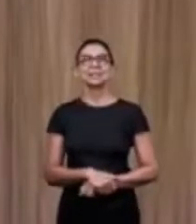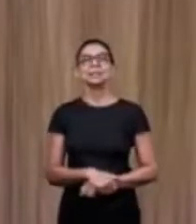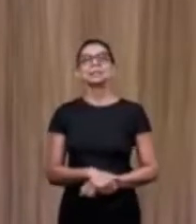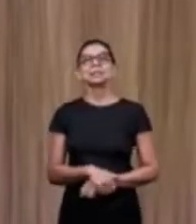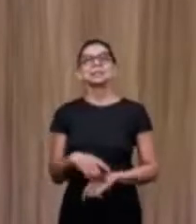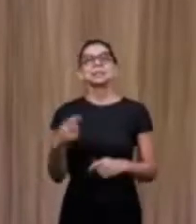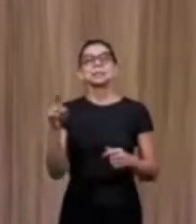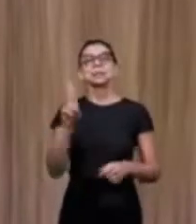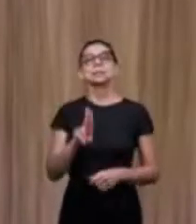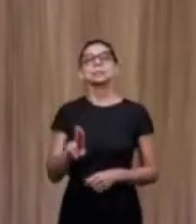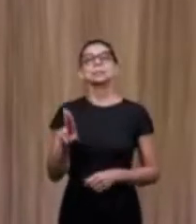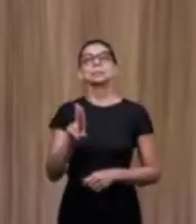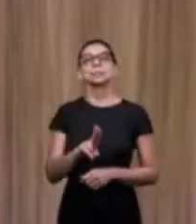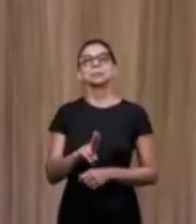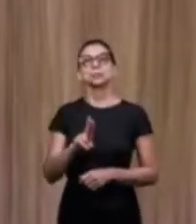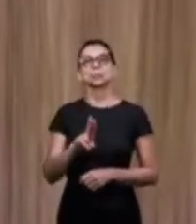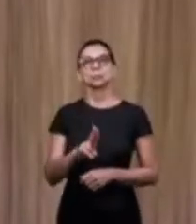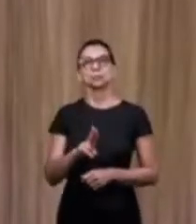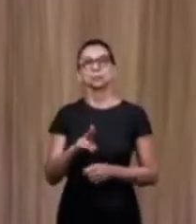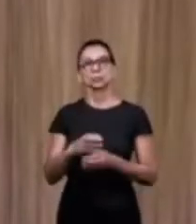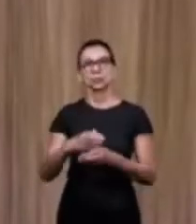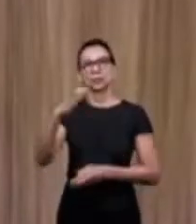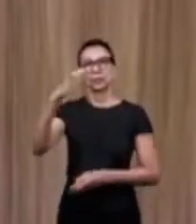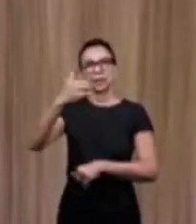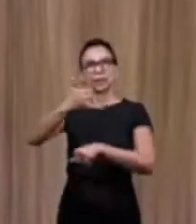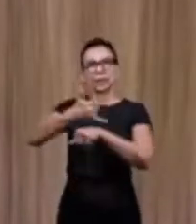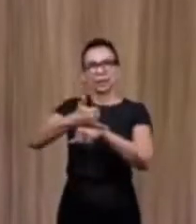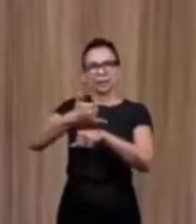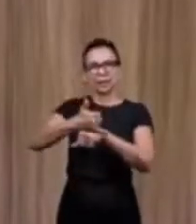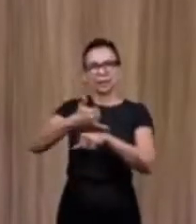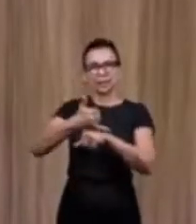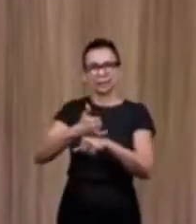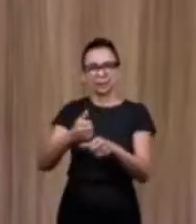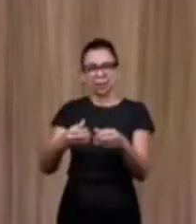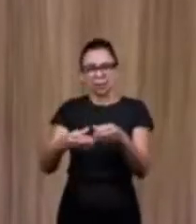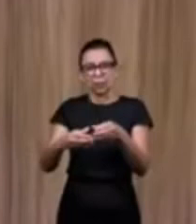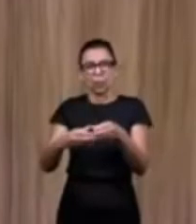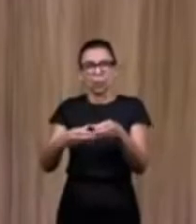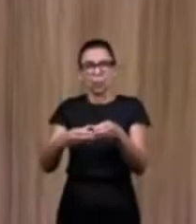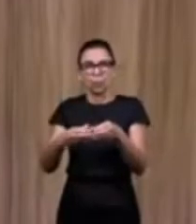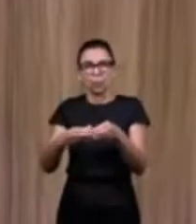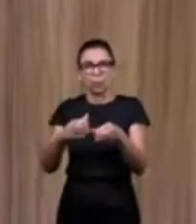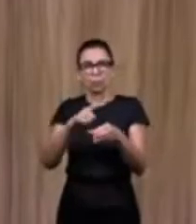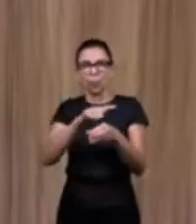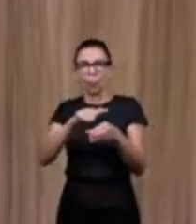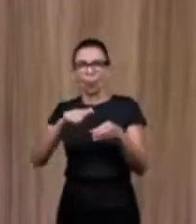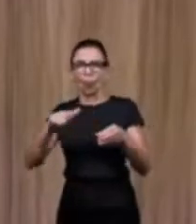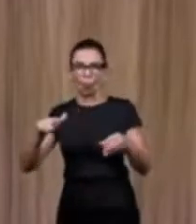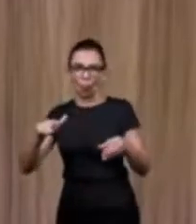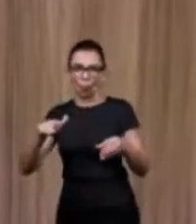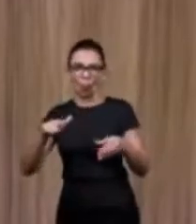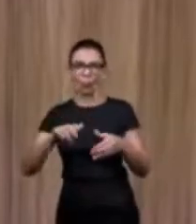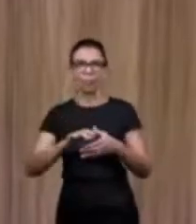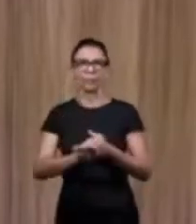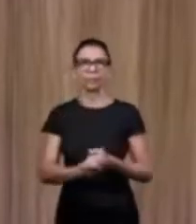we're gonna need a can or an empty container